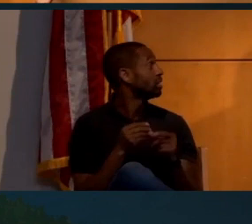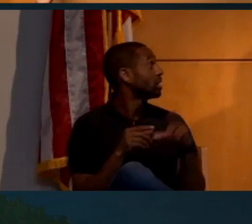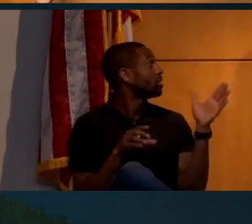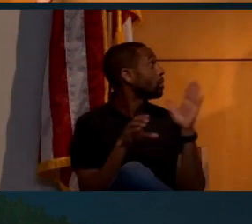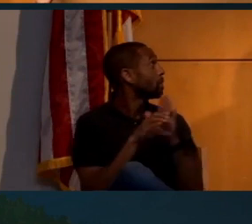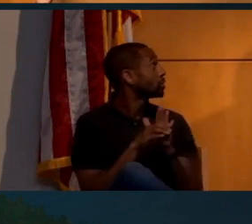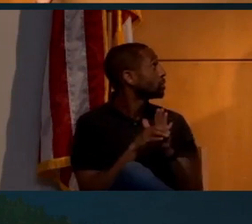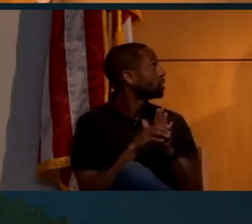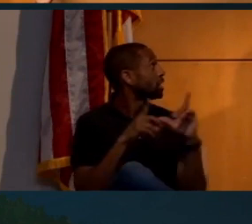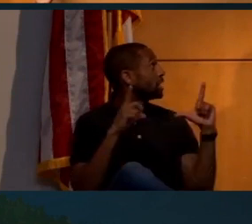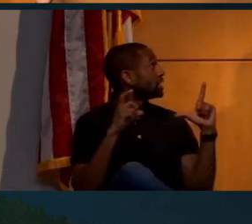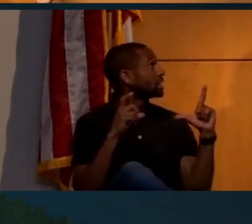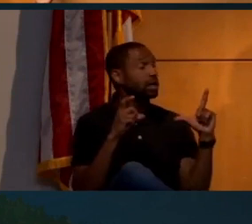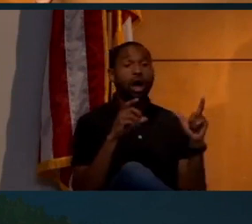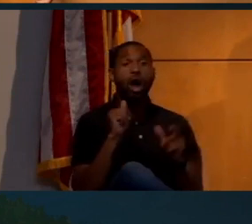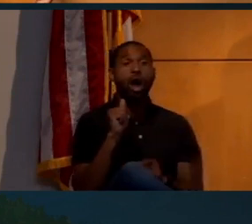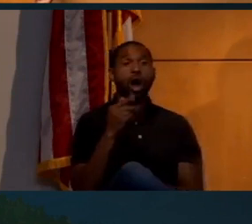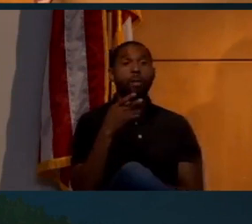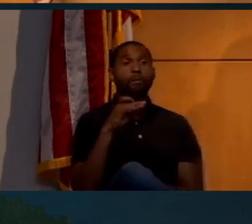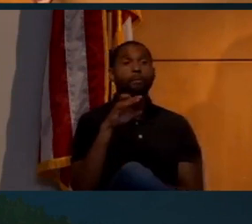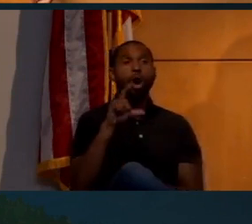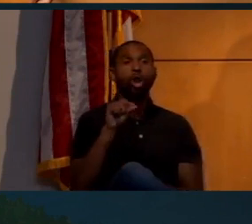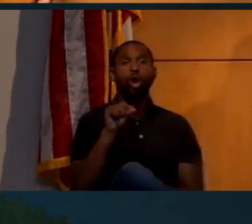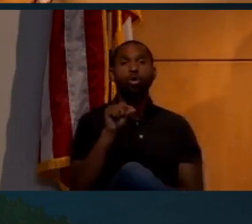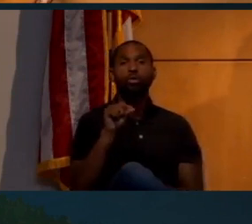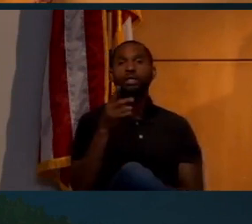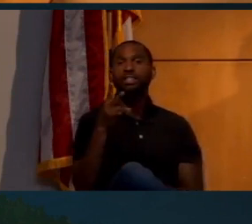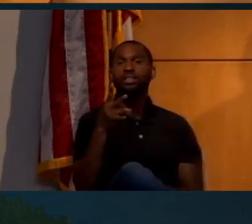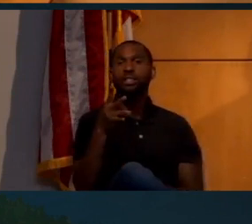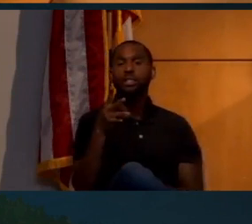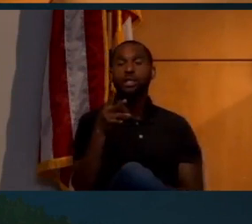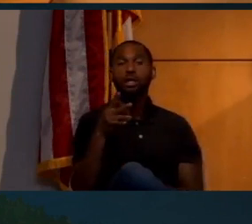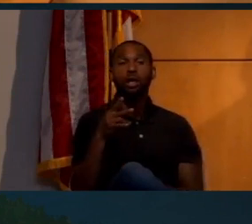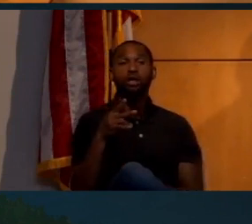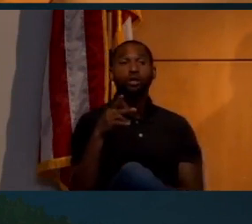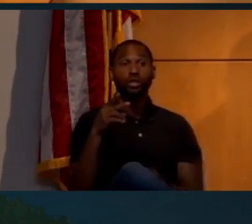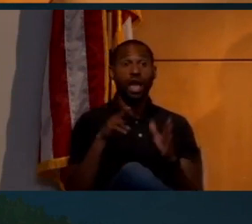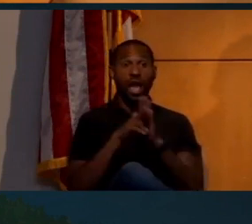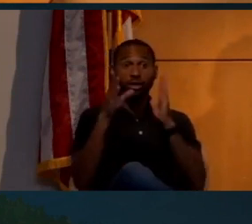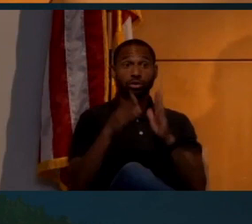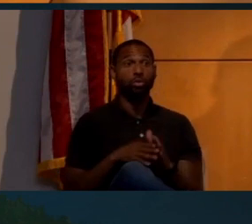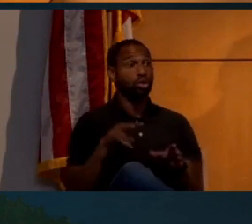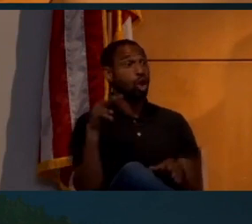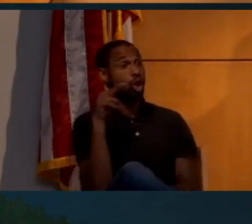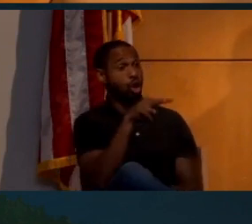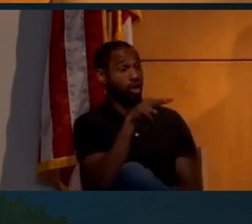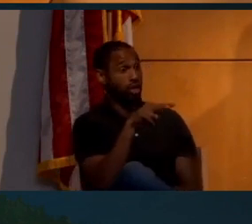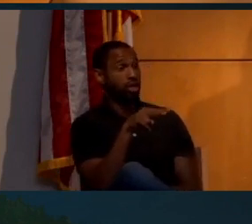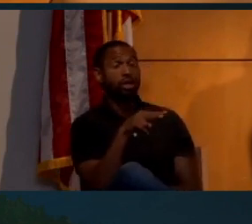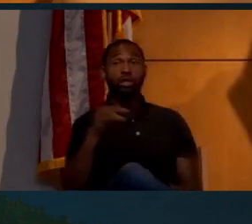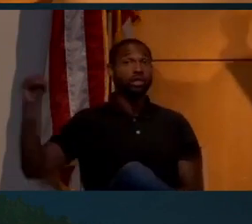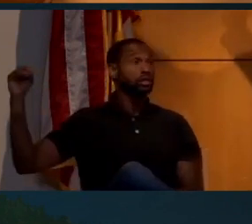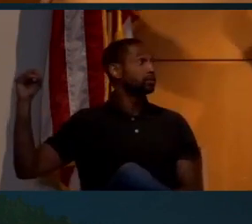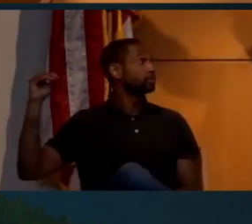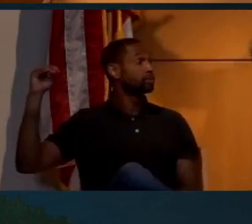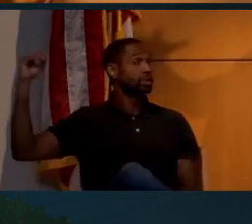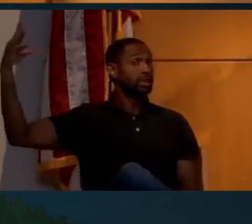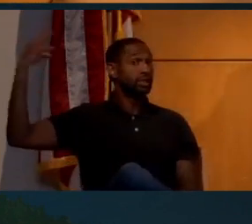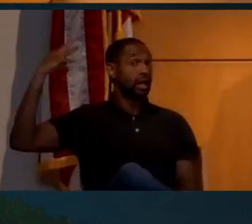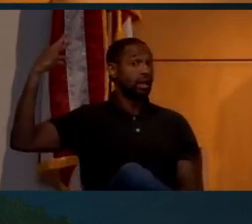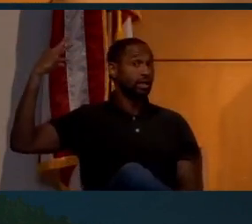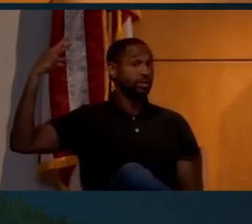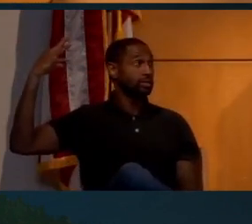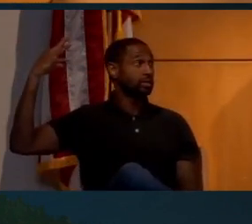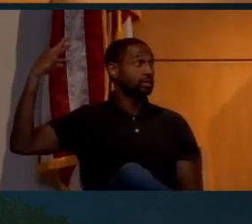Apollo 17, I think. It's later on in the missions. But this is an astronaut who was facing down sun. So you think of the